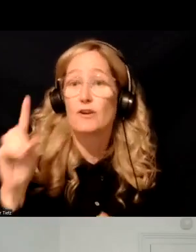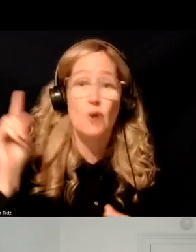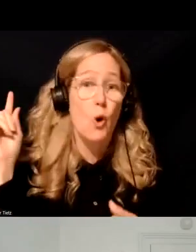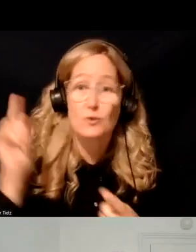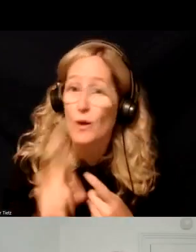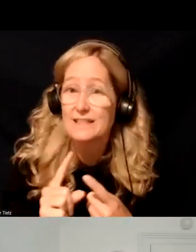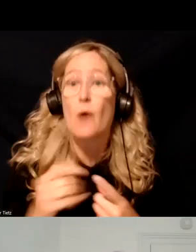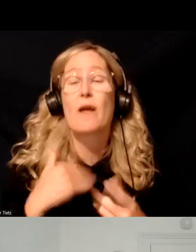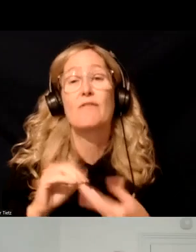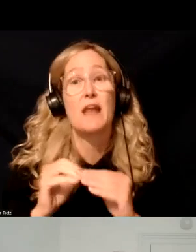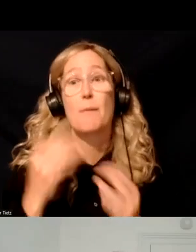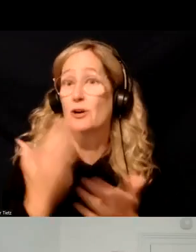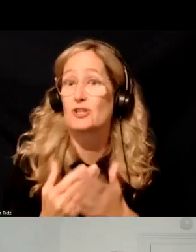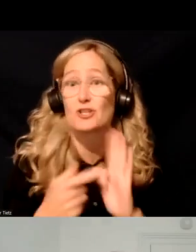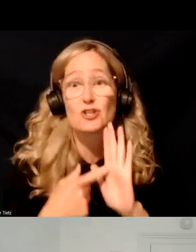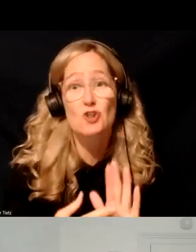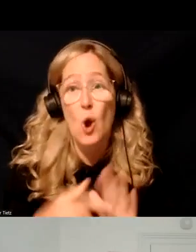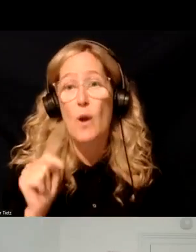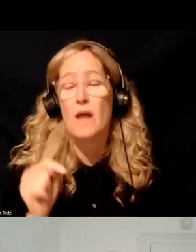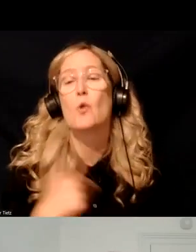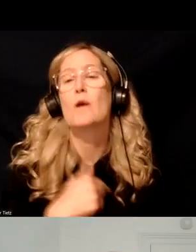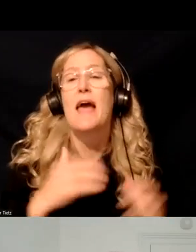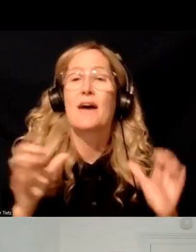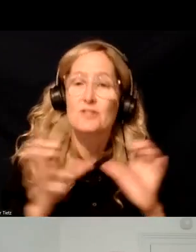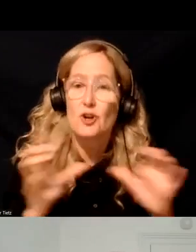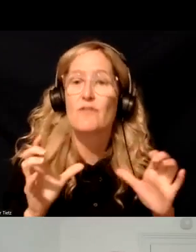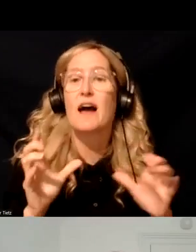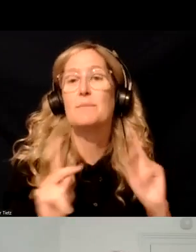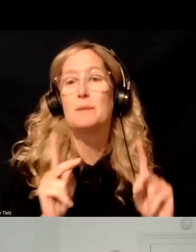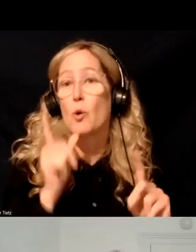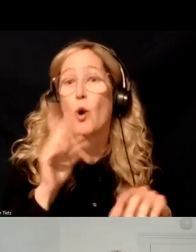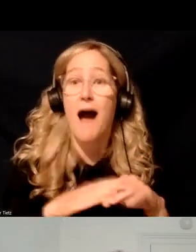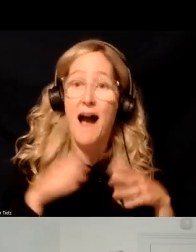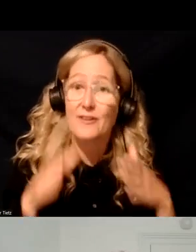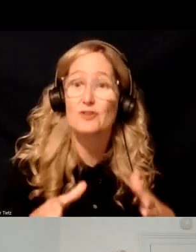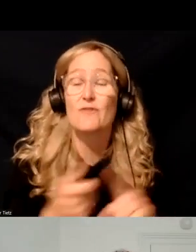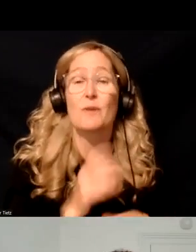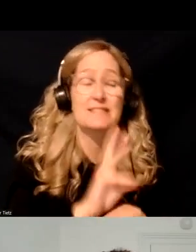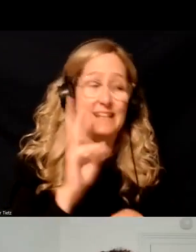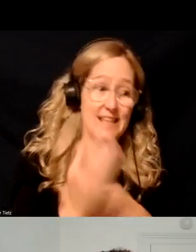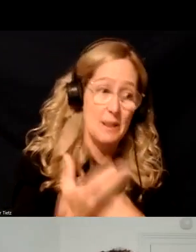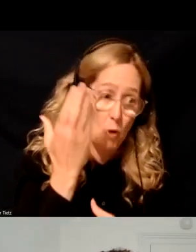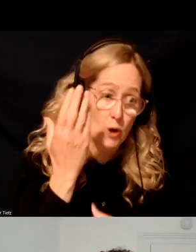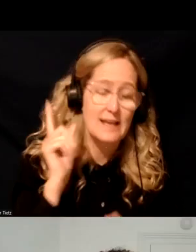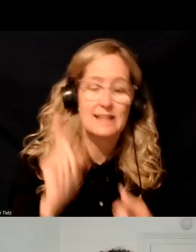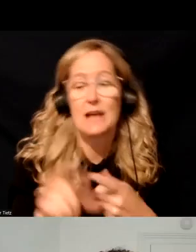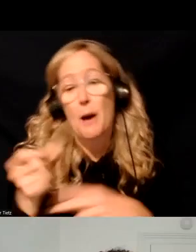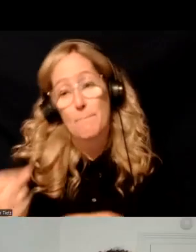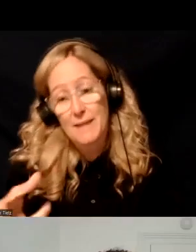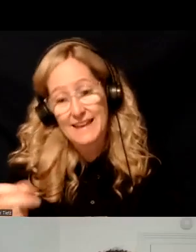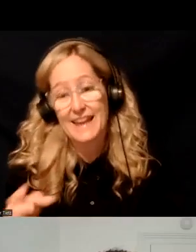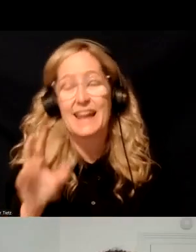We have the data to prove it. And it's because we have certified peers who are on the street, from 6 AM to 12 midnight,